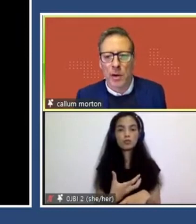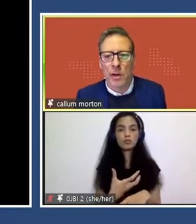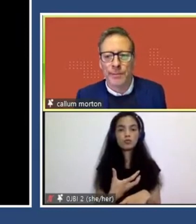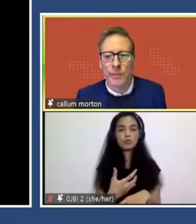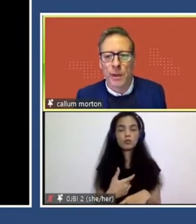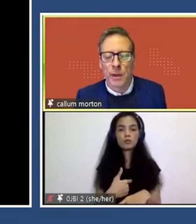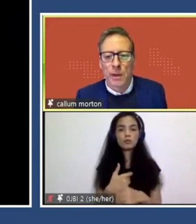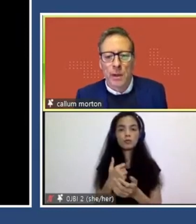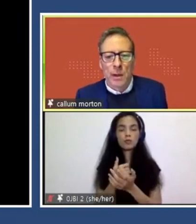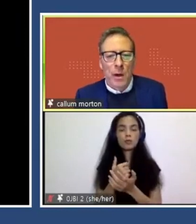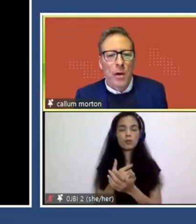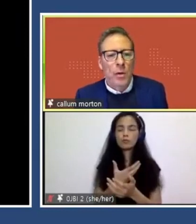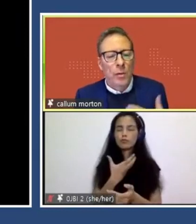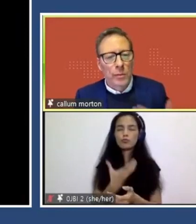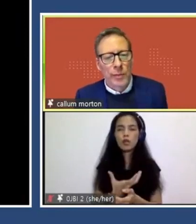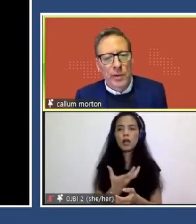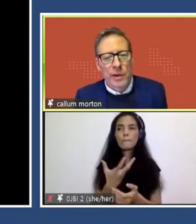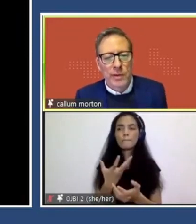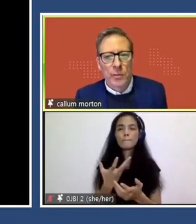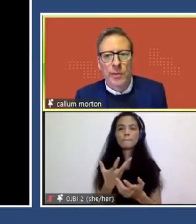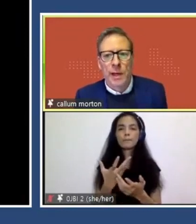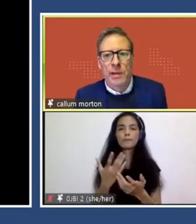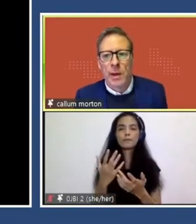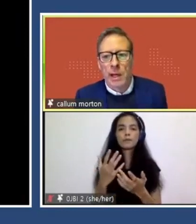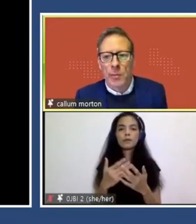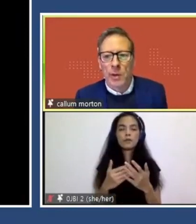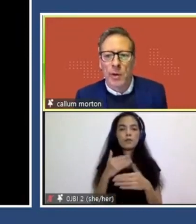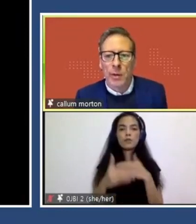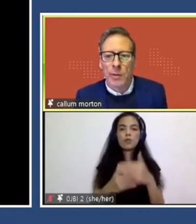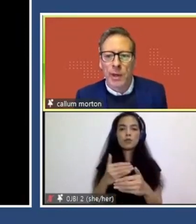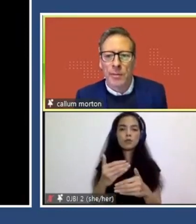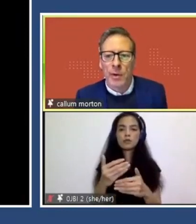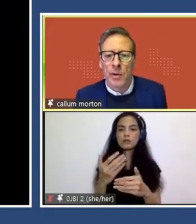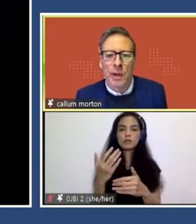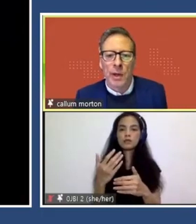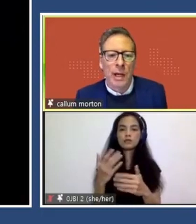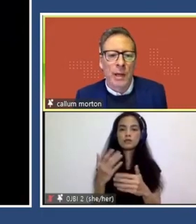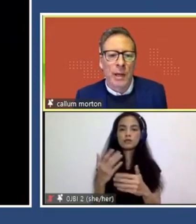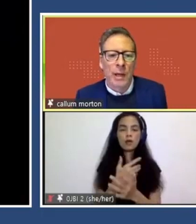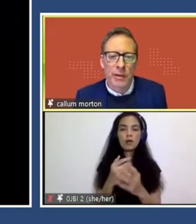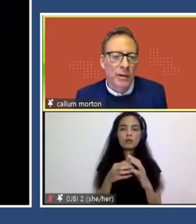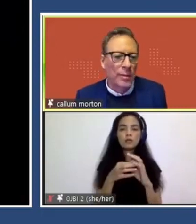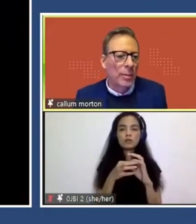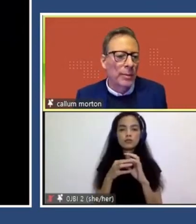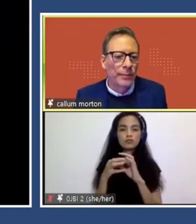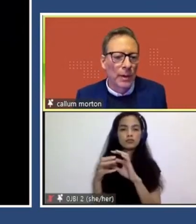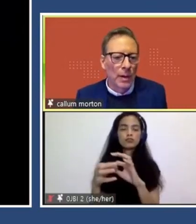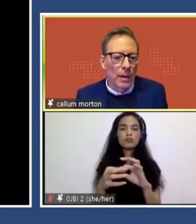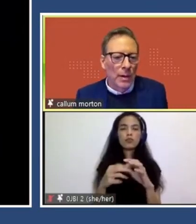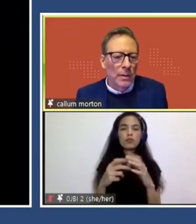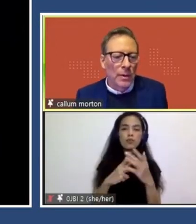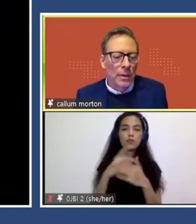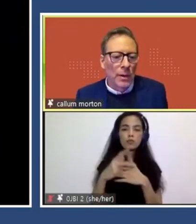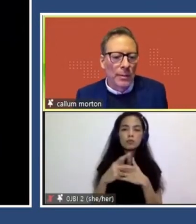whole process with back to back. And we're working with them on another project